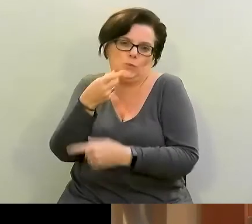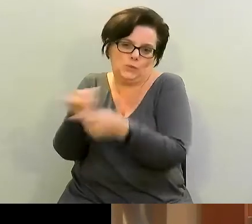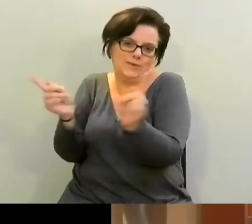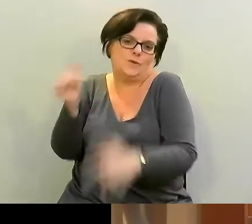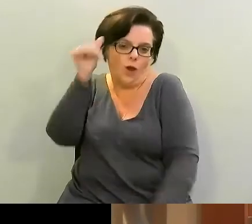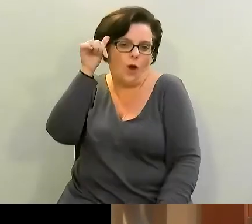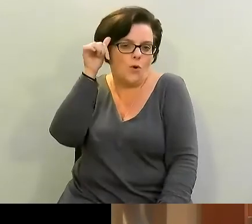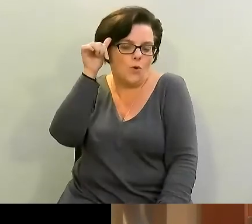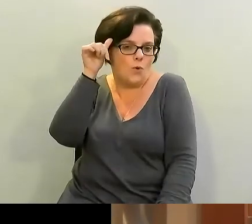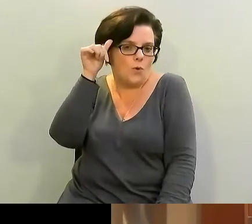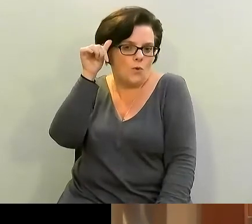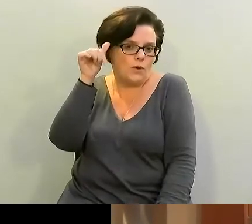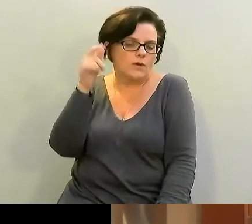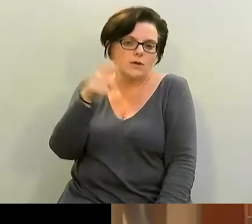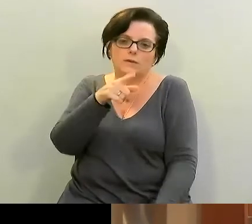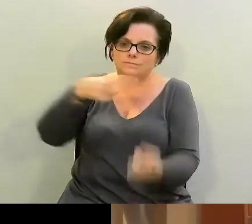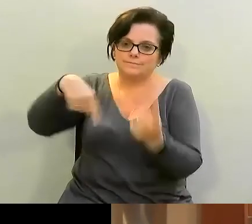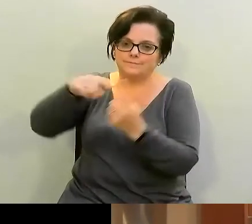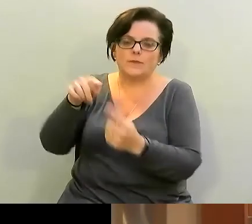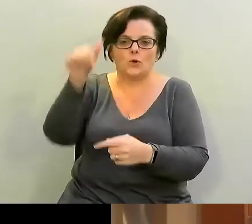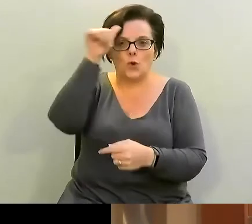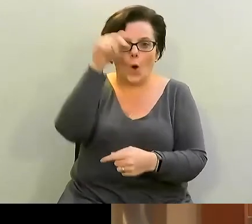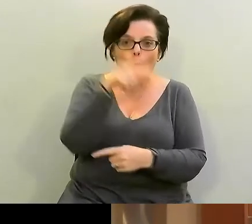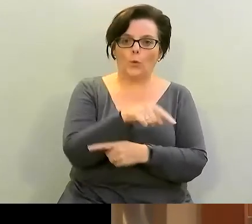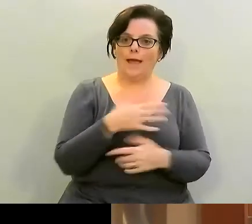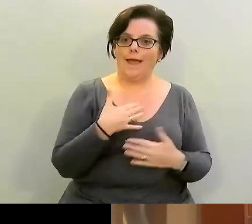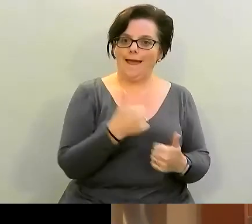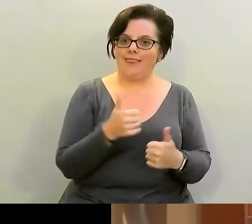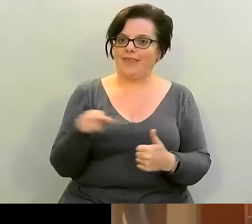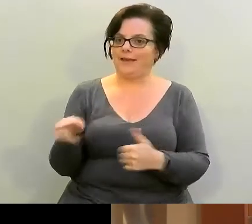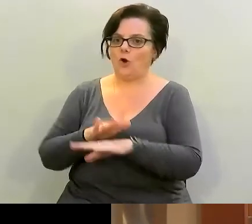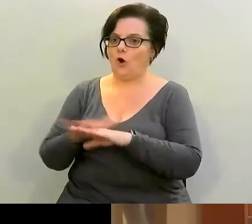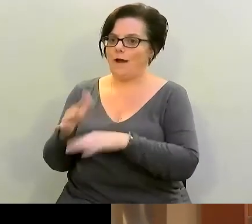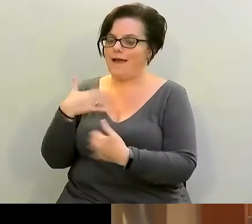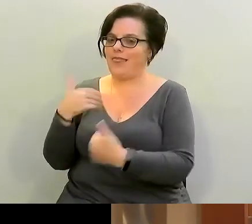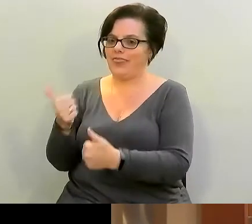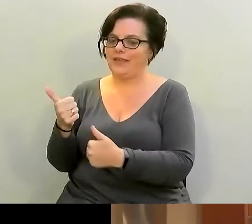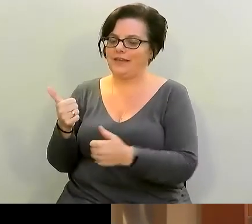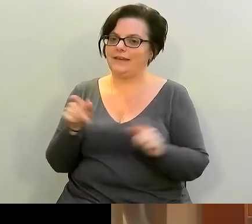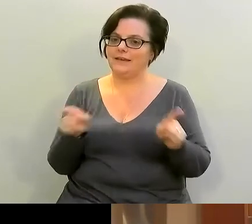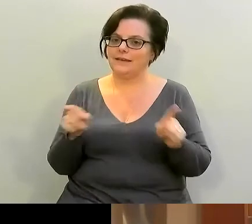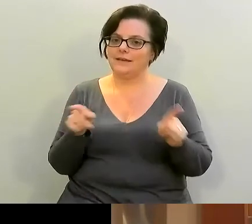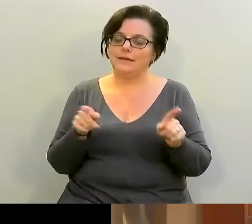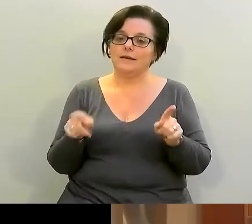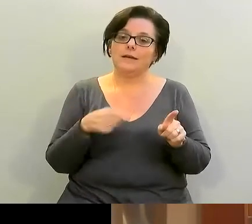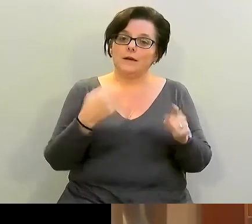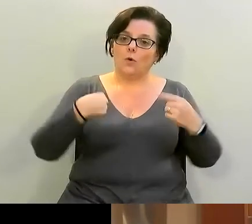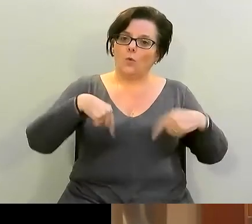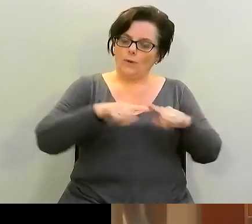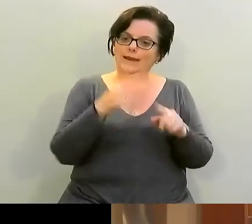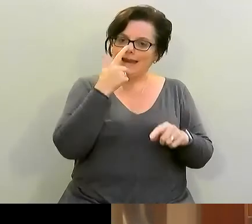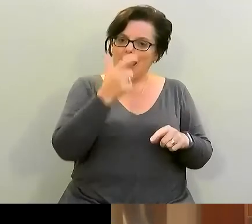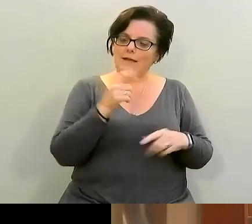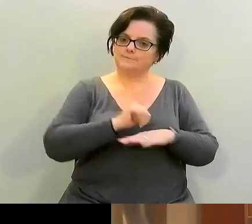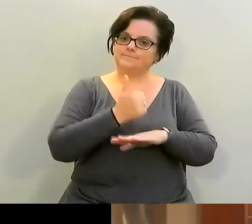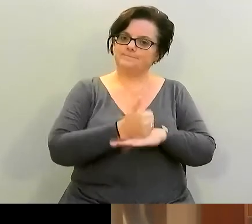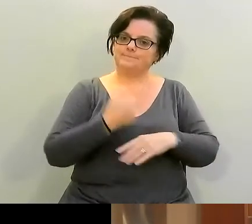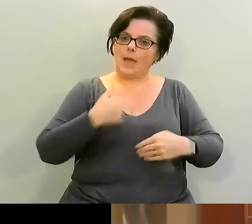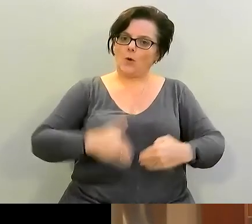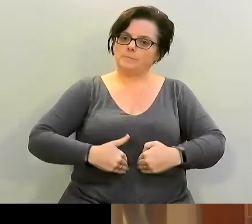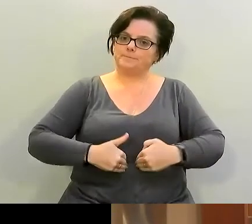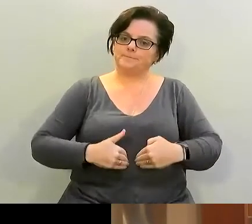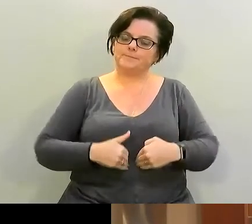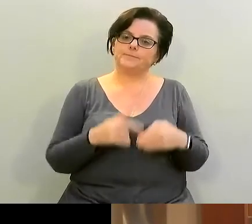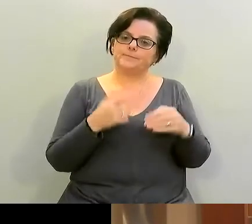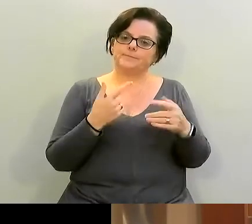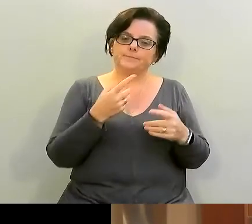tend to have a sense of what's healthier than not healthy we can set up our gut microbiome and